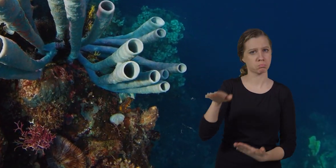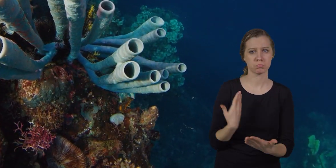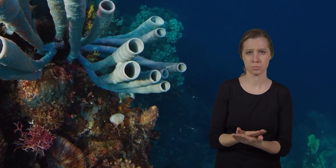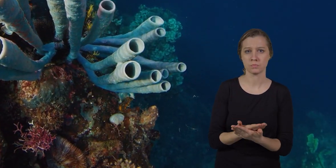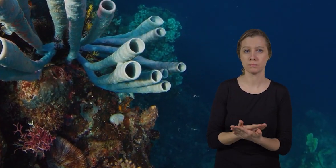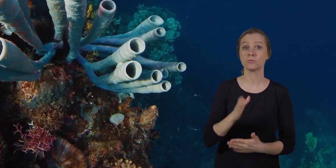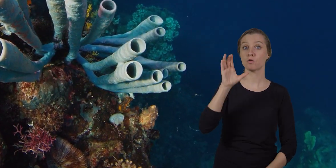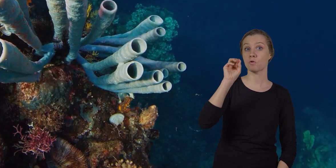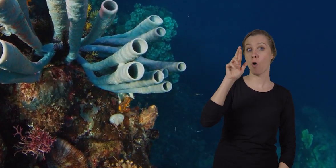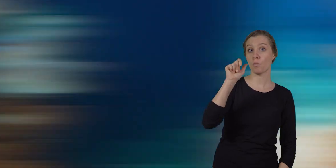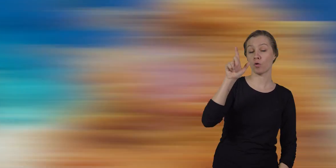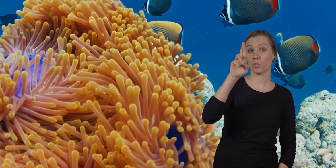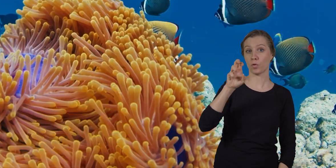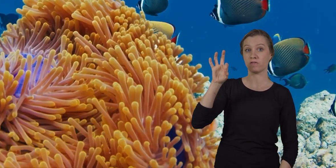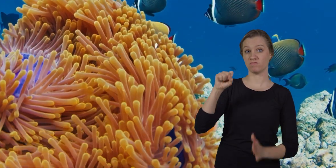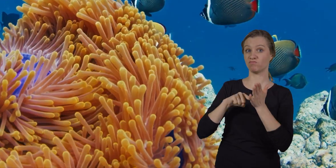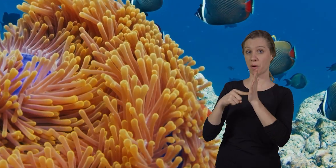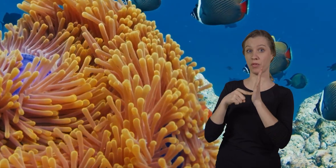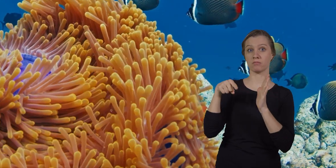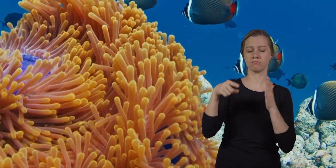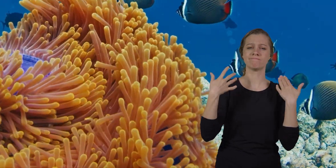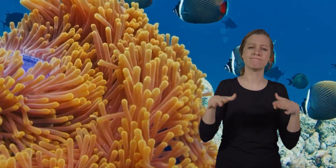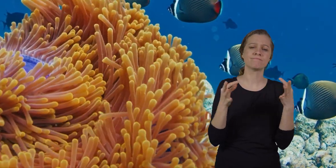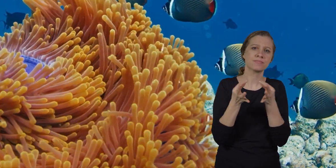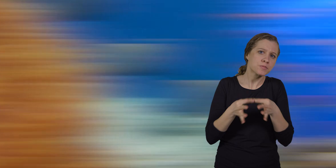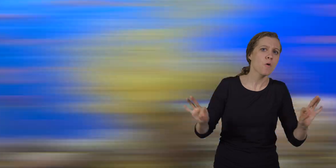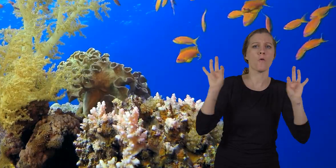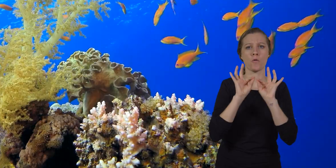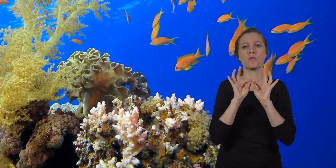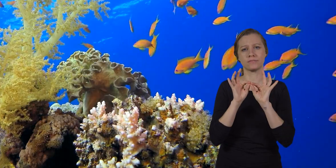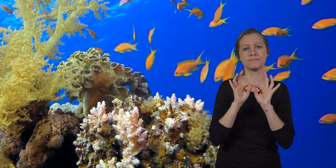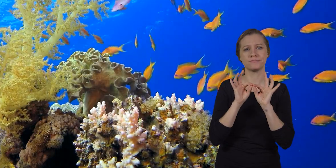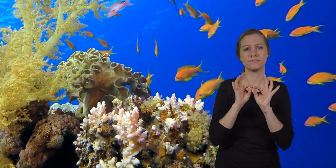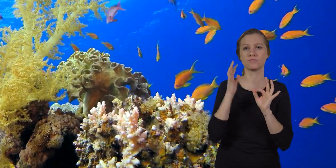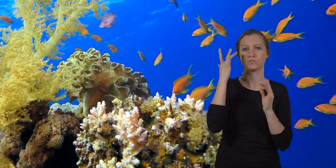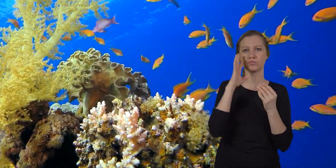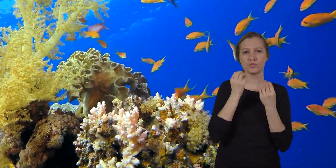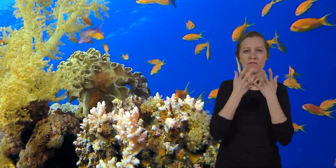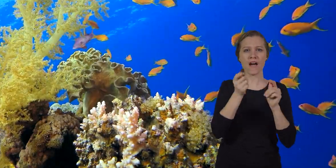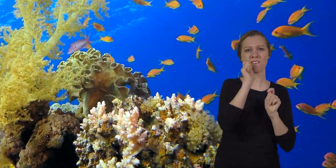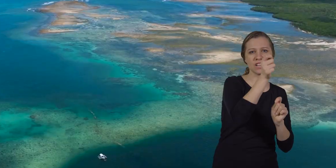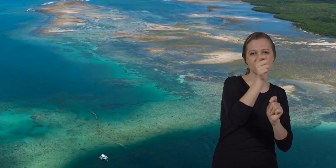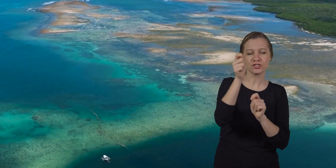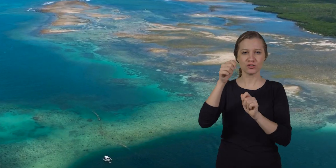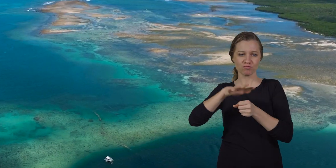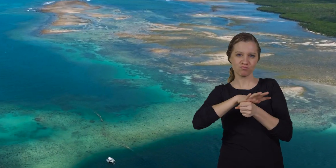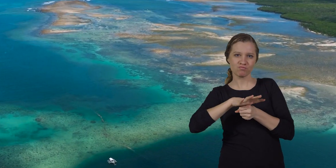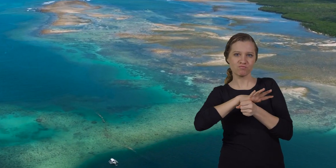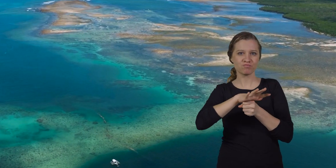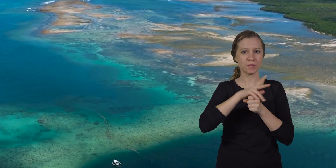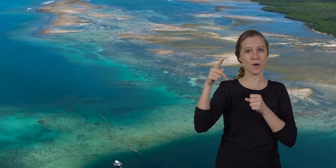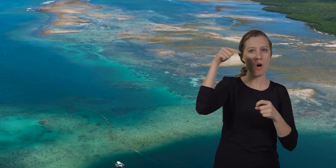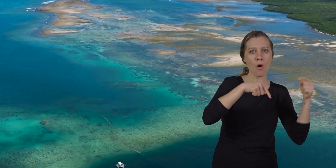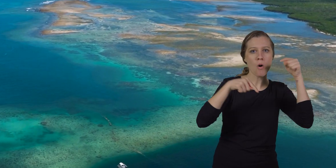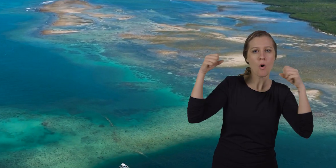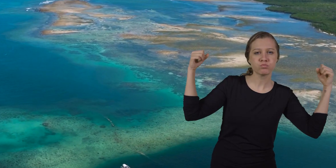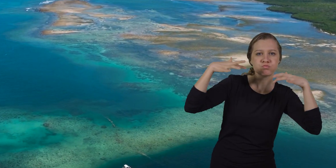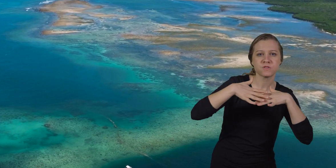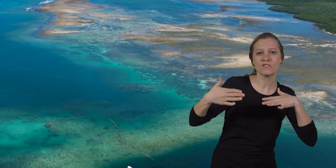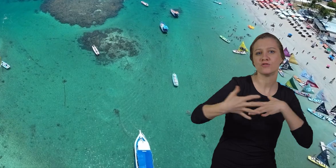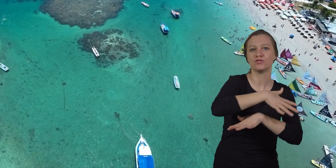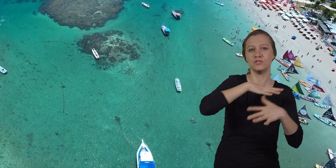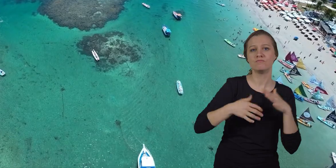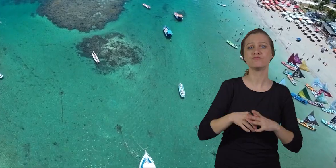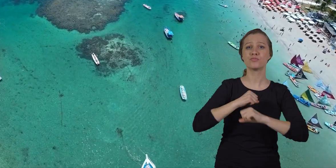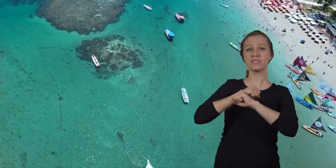for example are super important because they provide fishing grounds protect shores from currents and tides